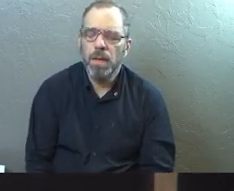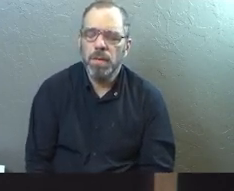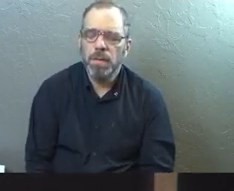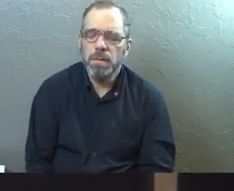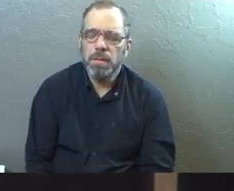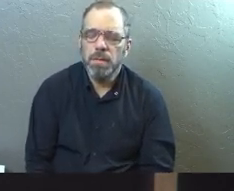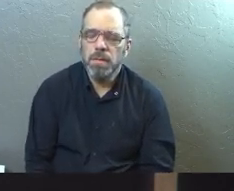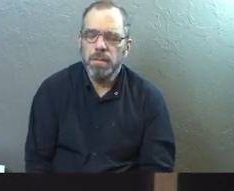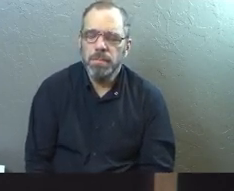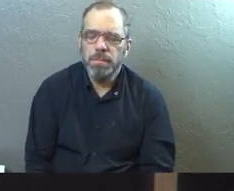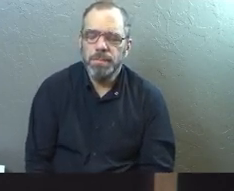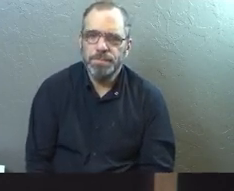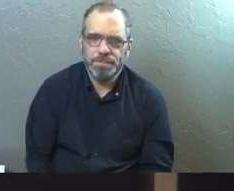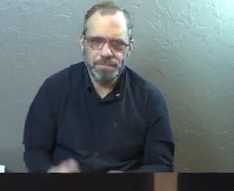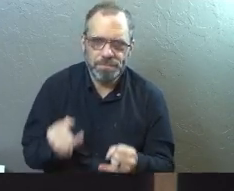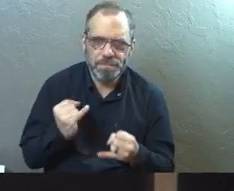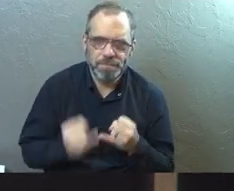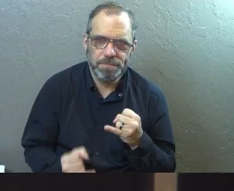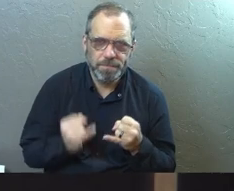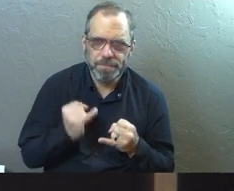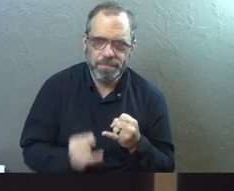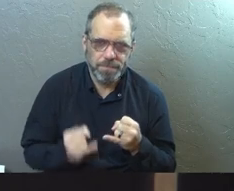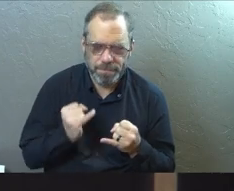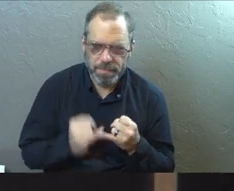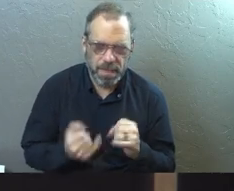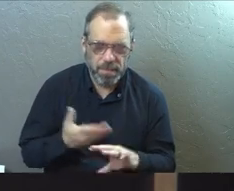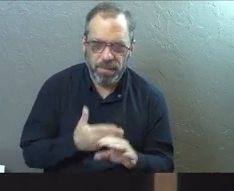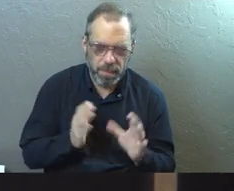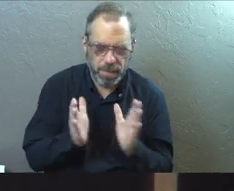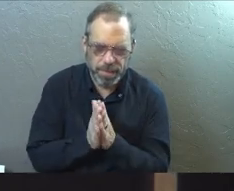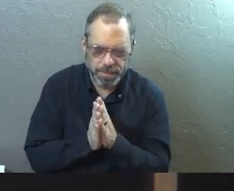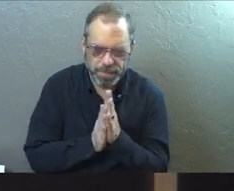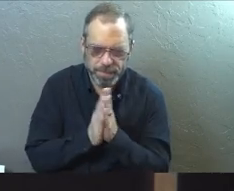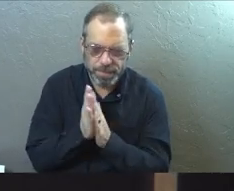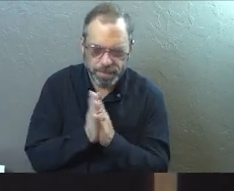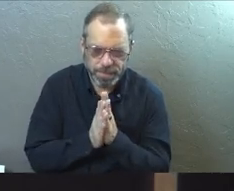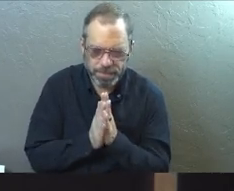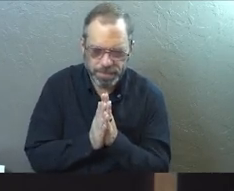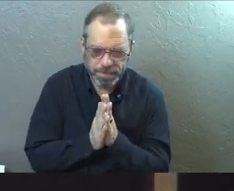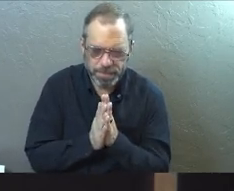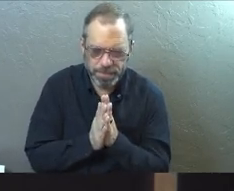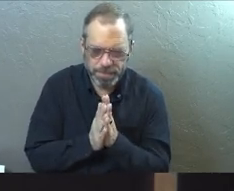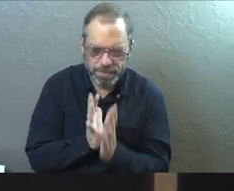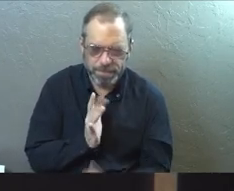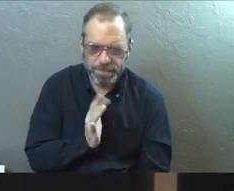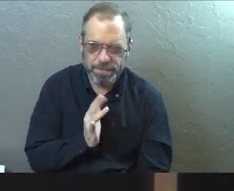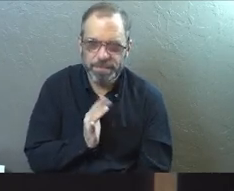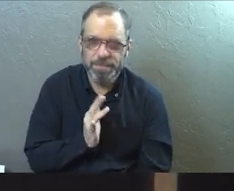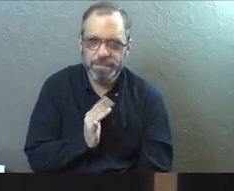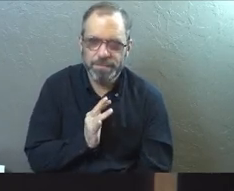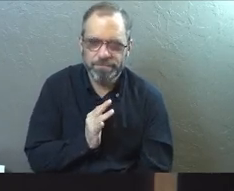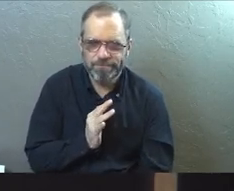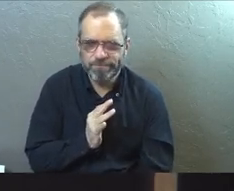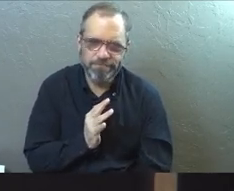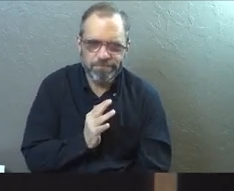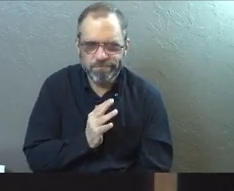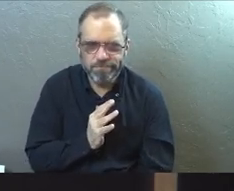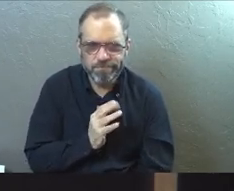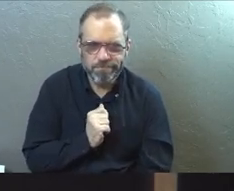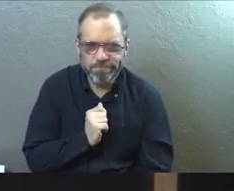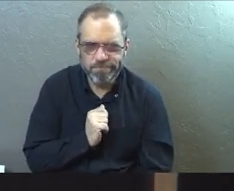Last thing I'll just say this is before we pray I just think it's so cool man, it's like again we